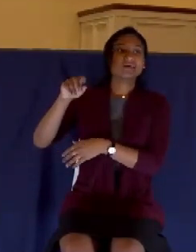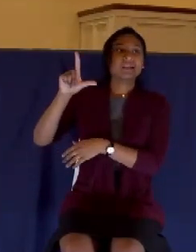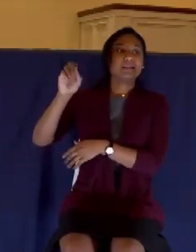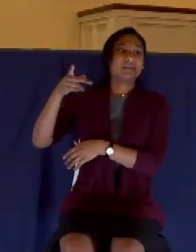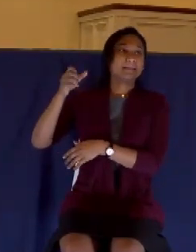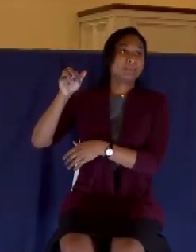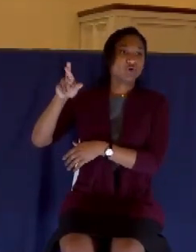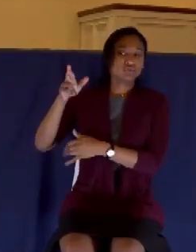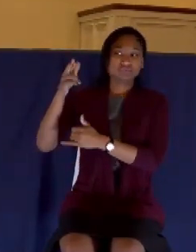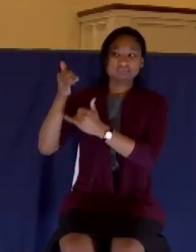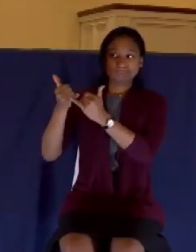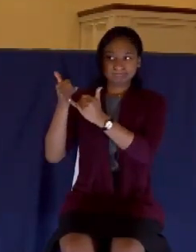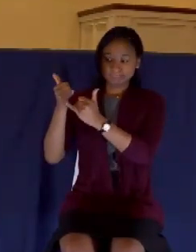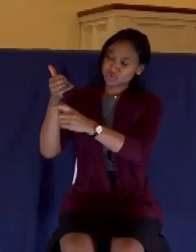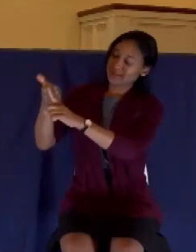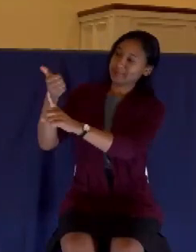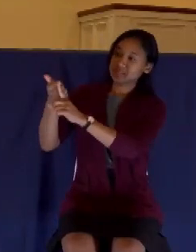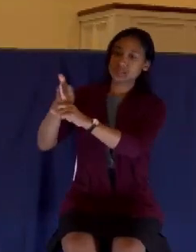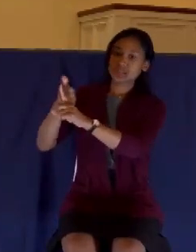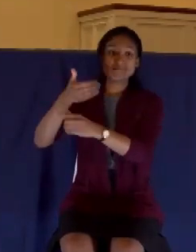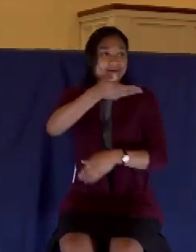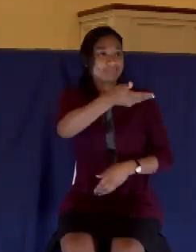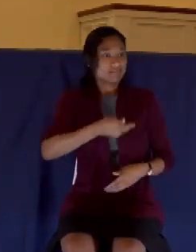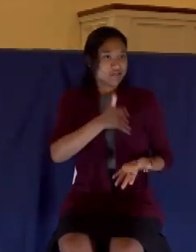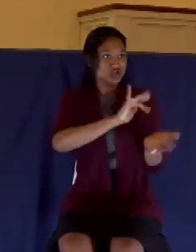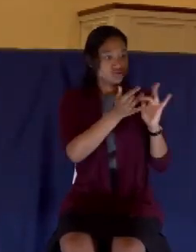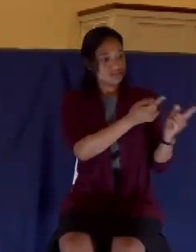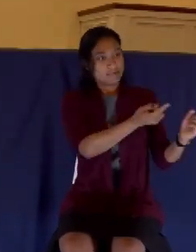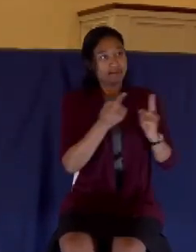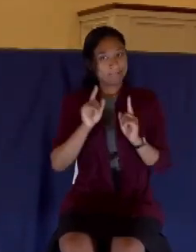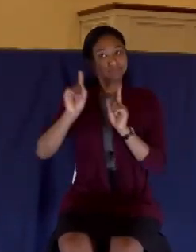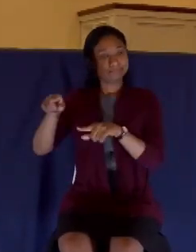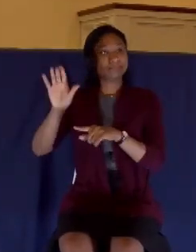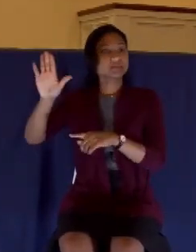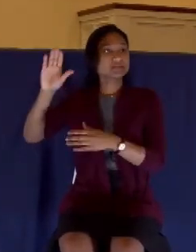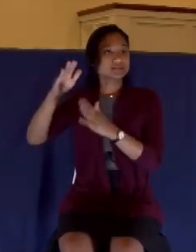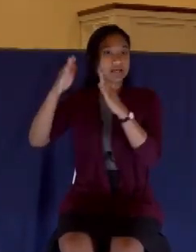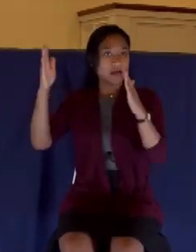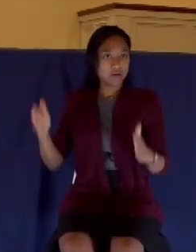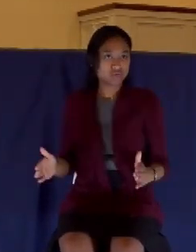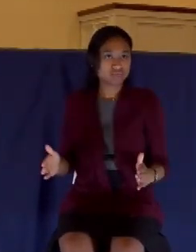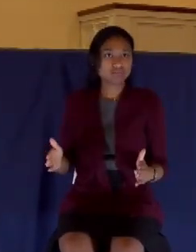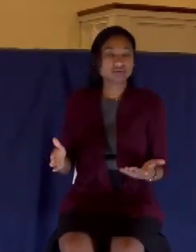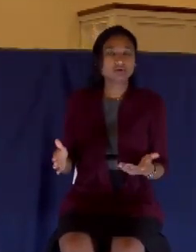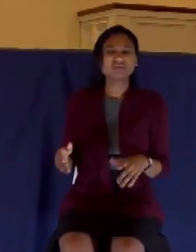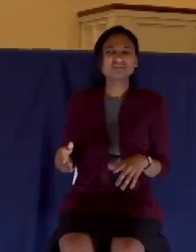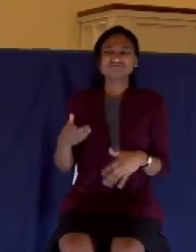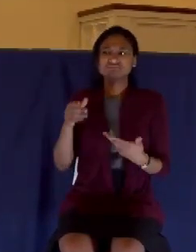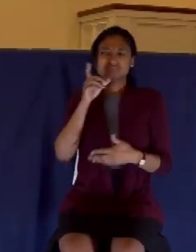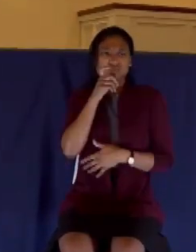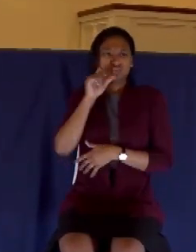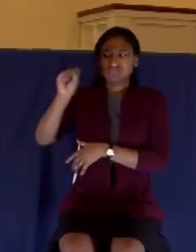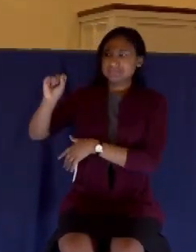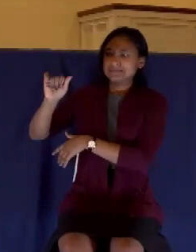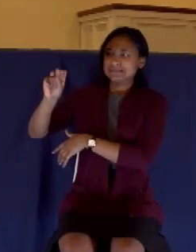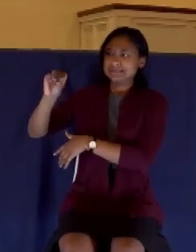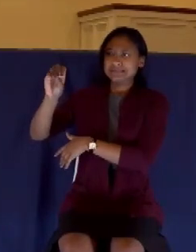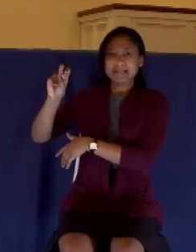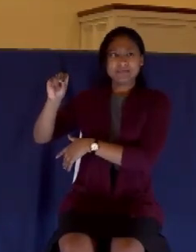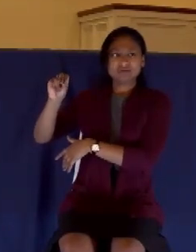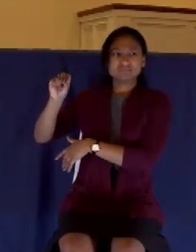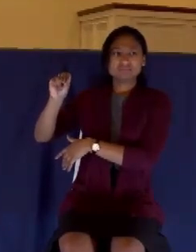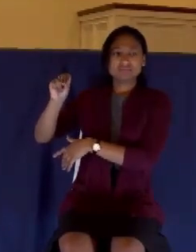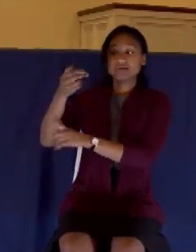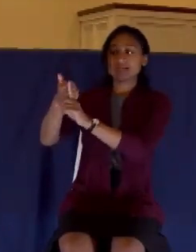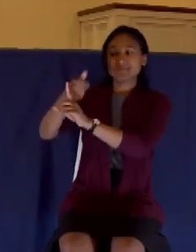about him, but the most plausible is that he was a man simply that Jesus healed of leprosy. I mean, you wouldn't go